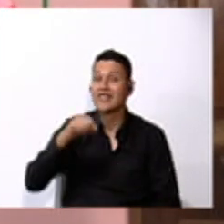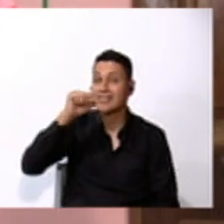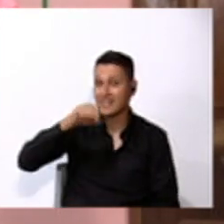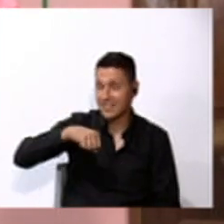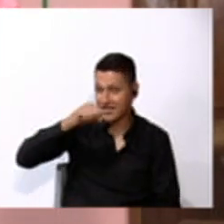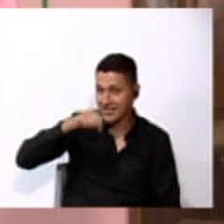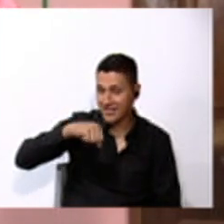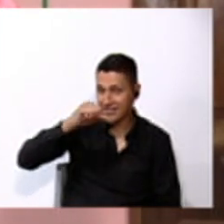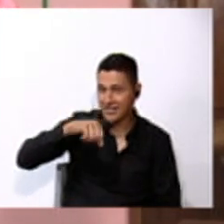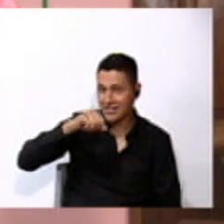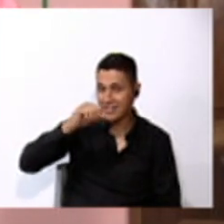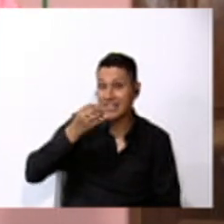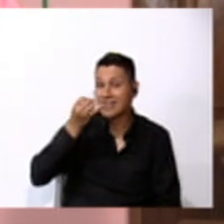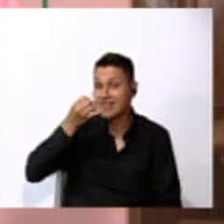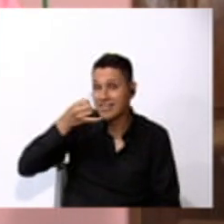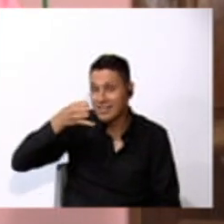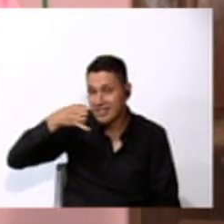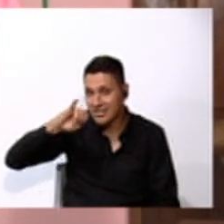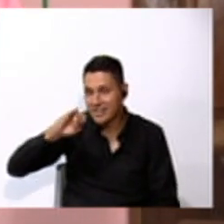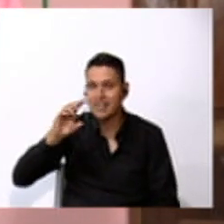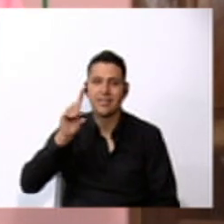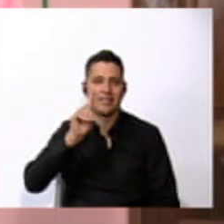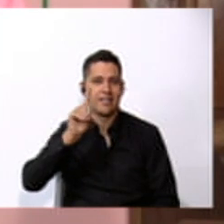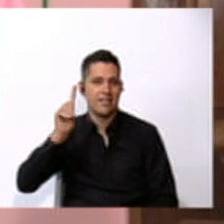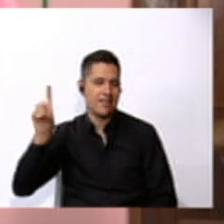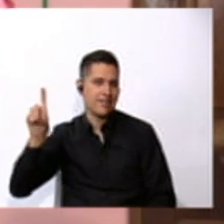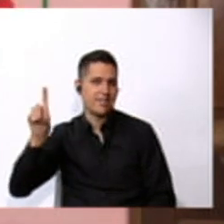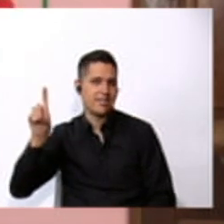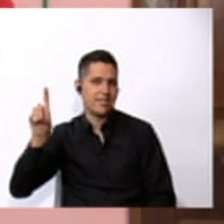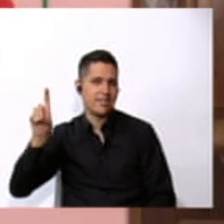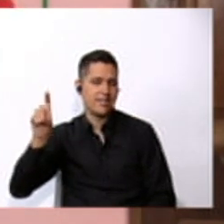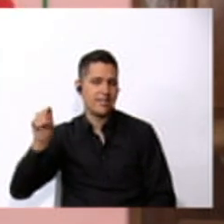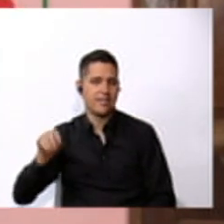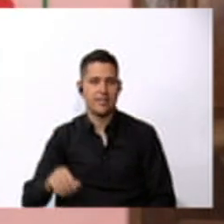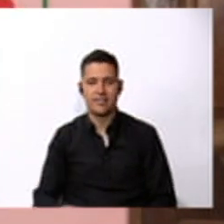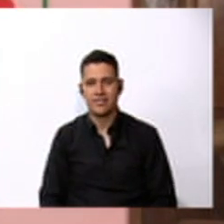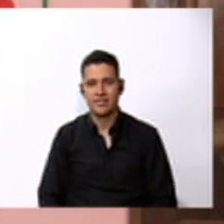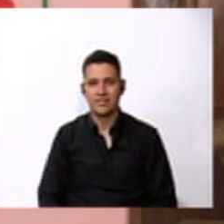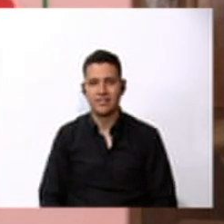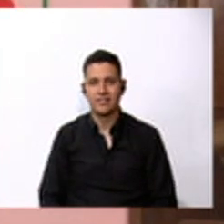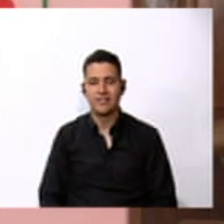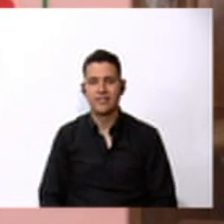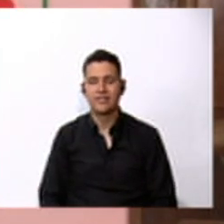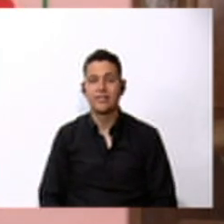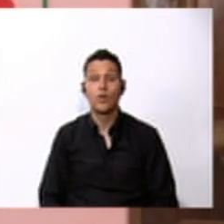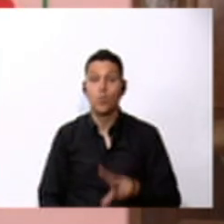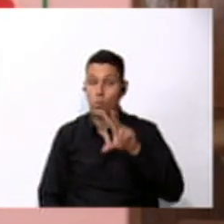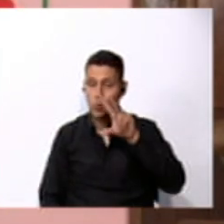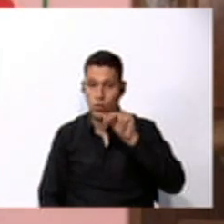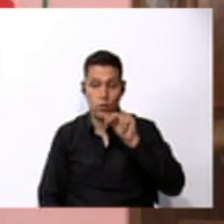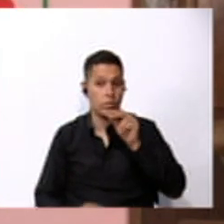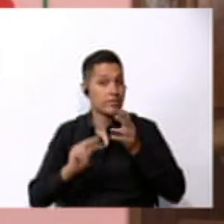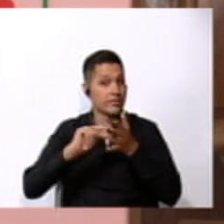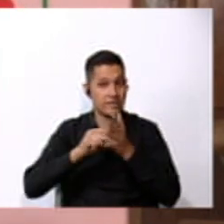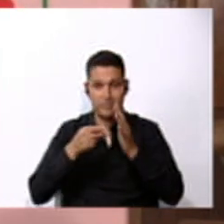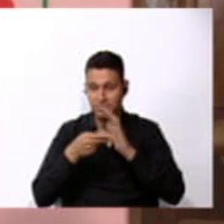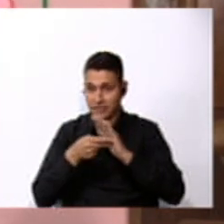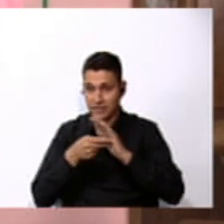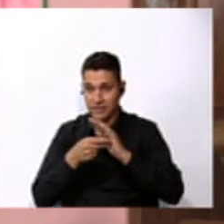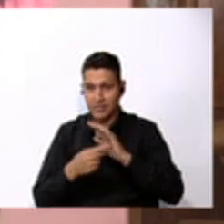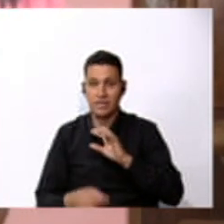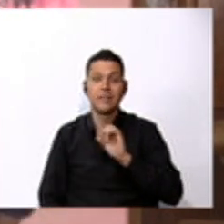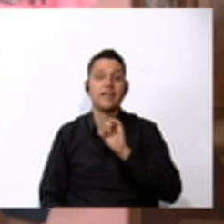is right, no is